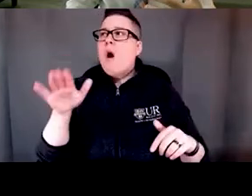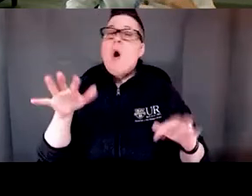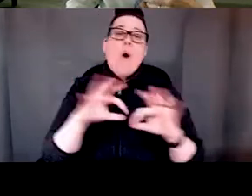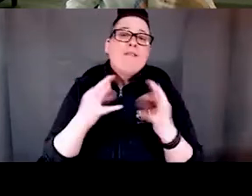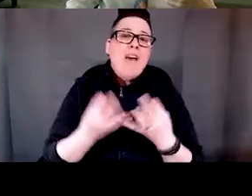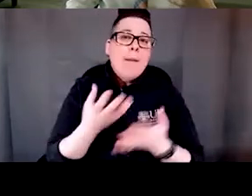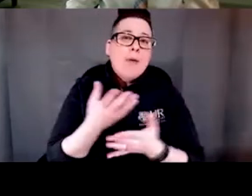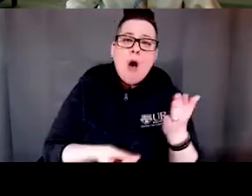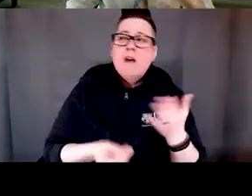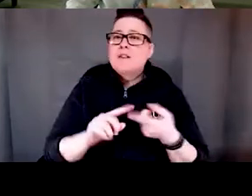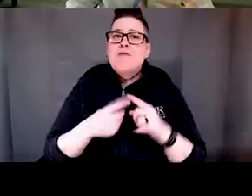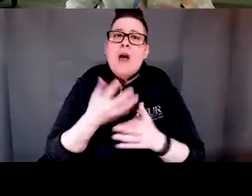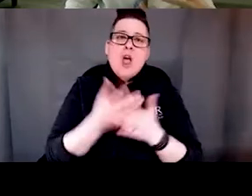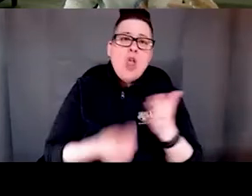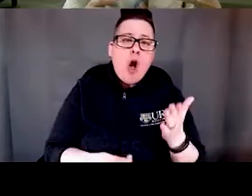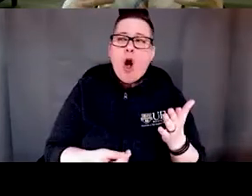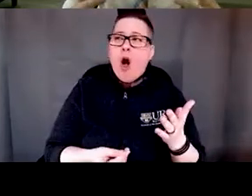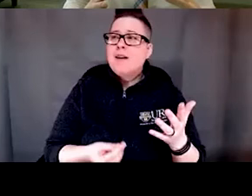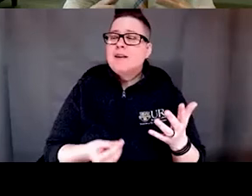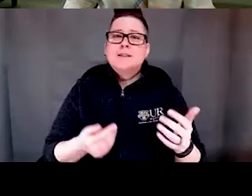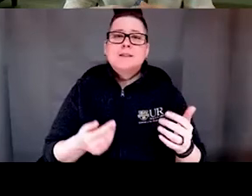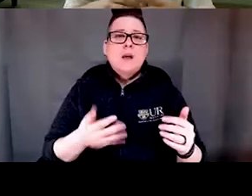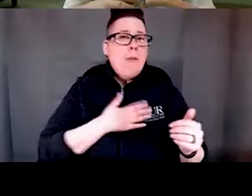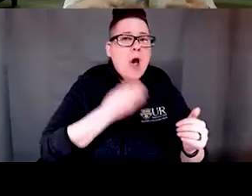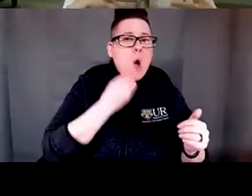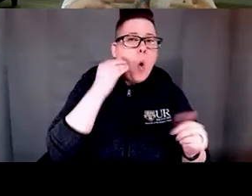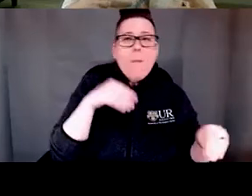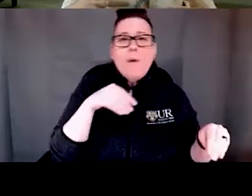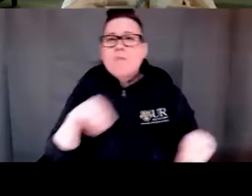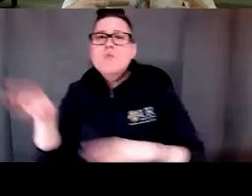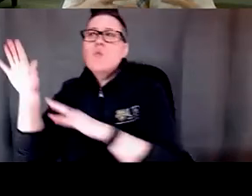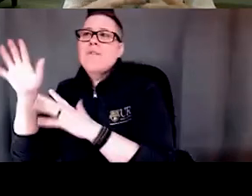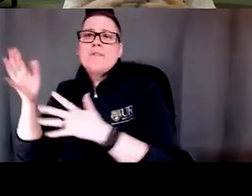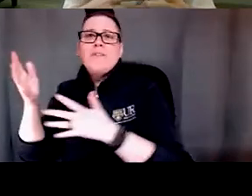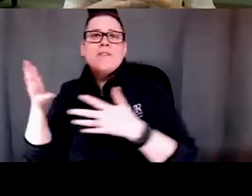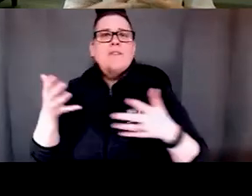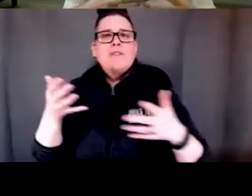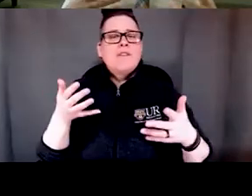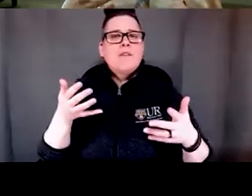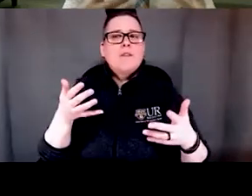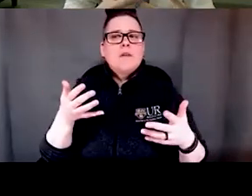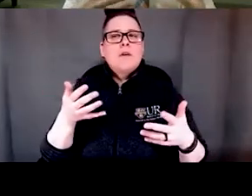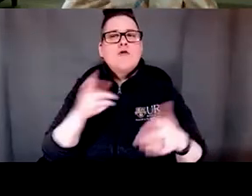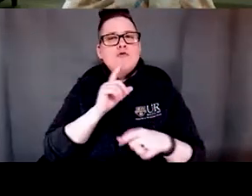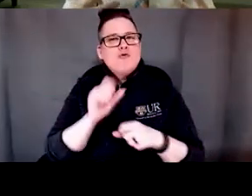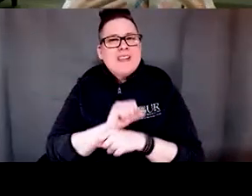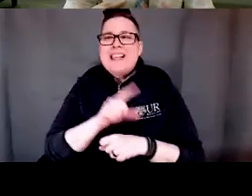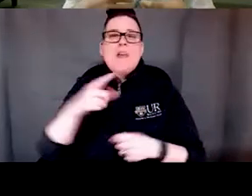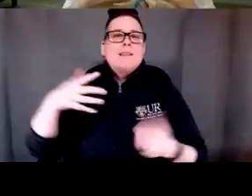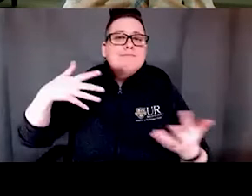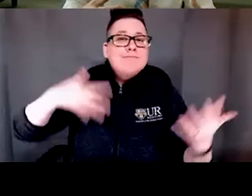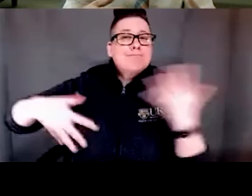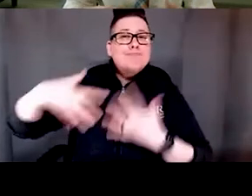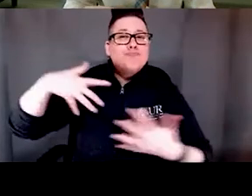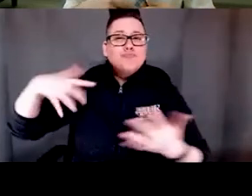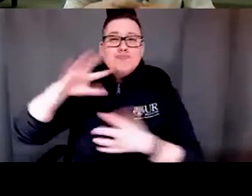friends moving away from their home. So there's this disintegration of the social fabric that